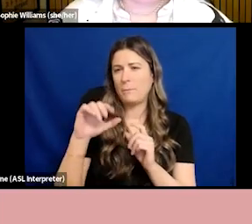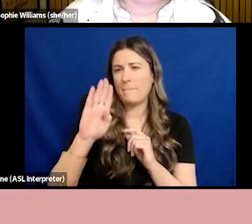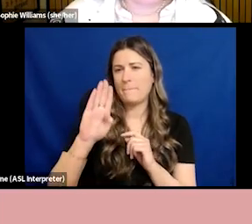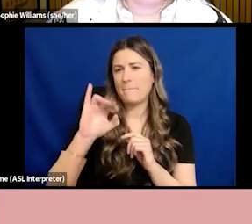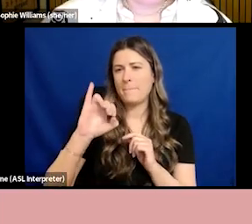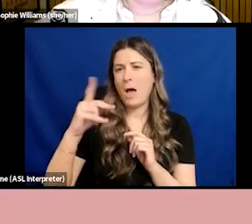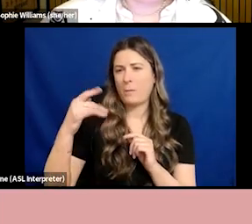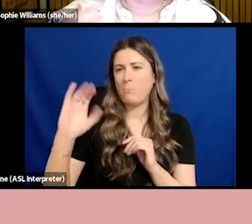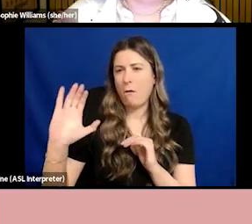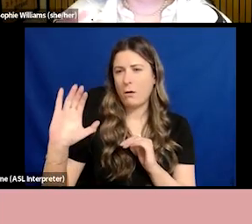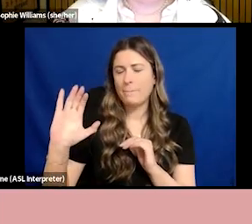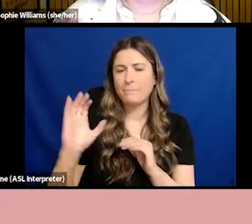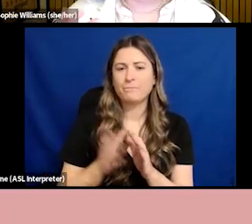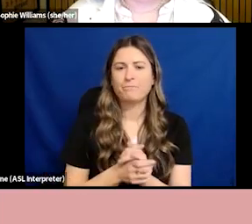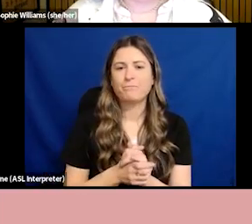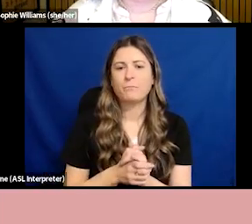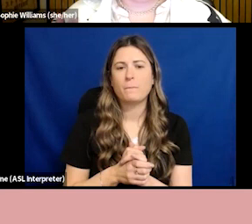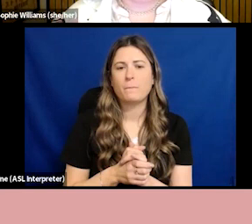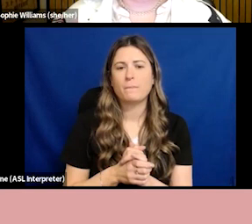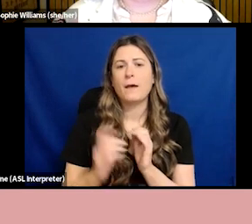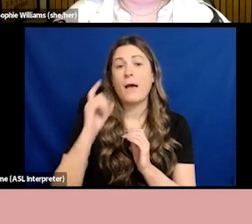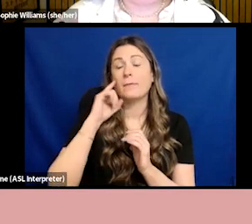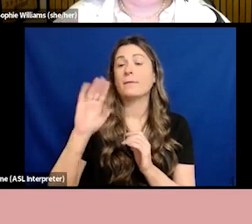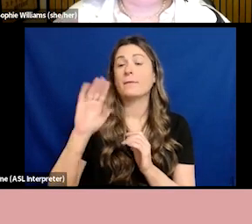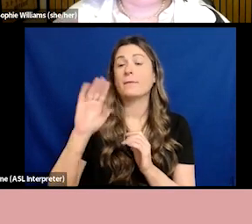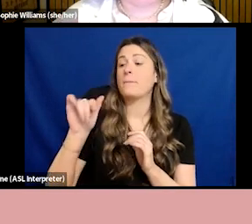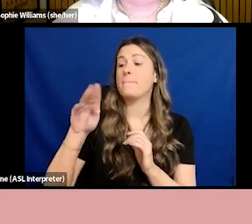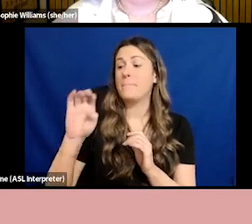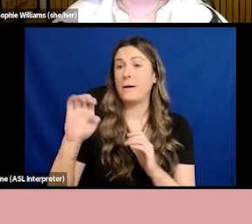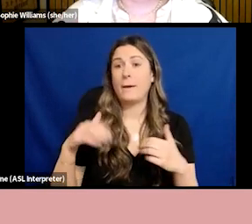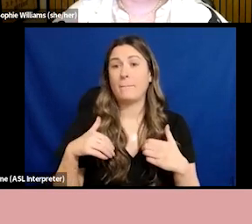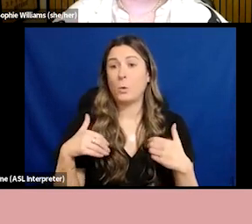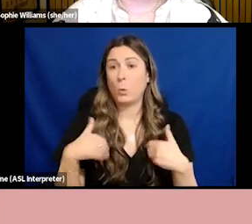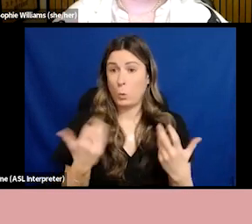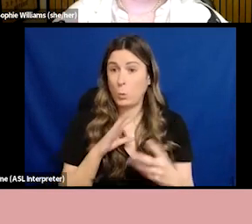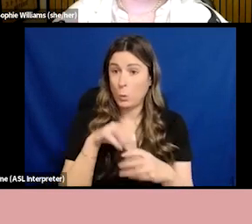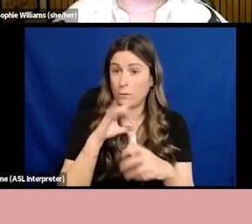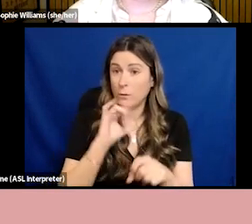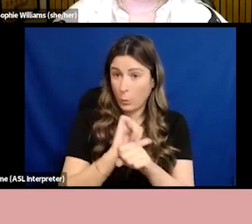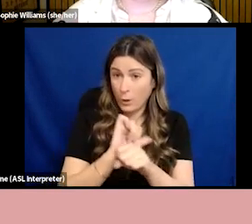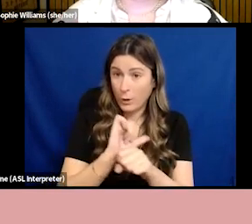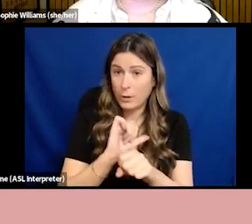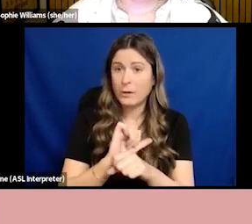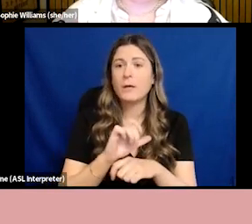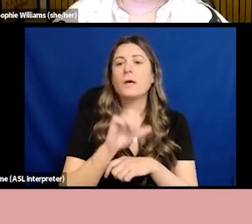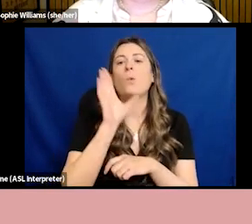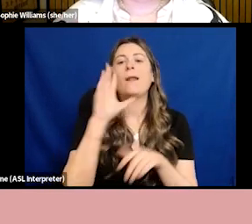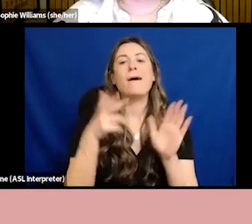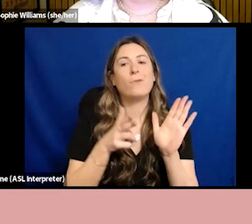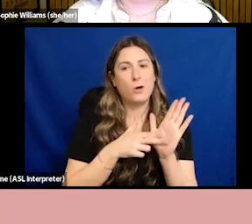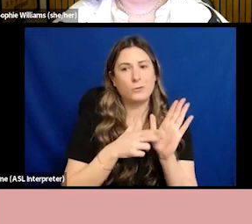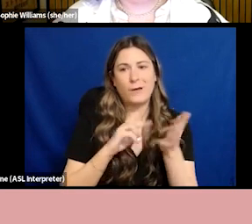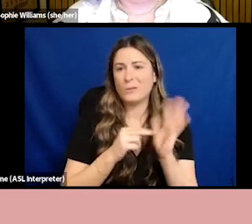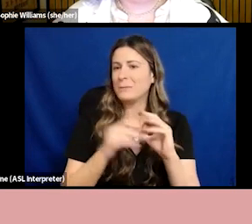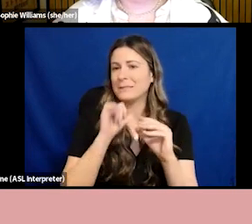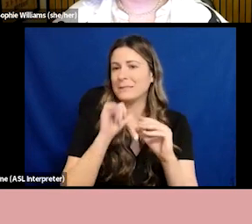What we can see here is that those BAME young people who are in work are much more likely to be on insecure contracts and they're